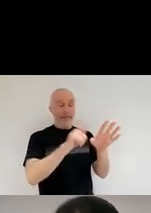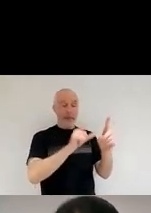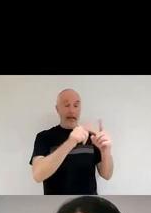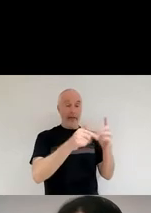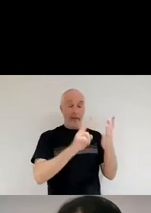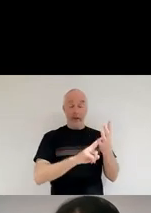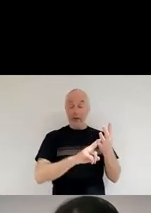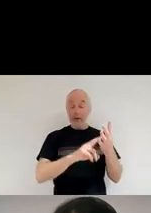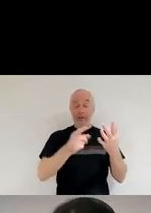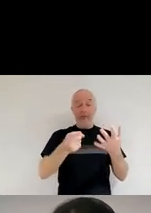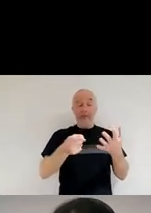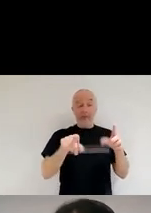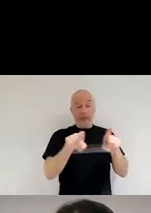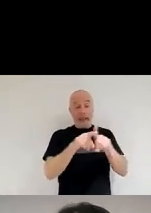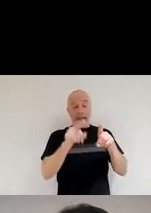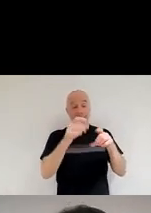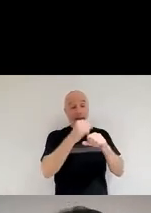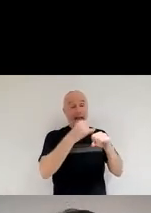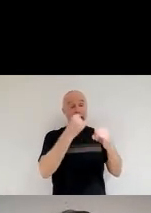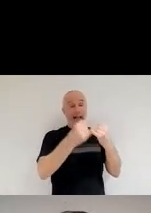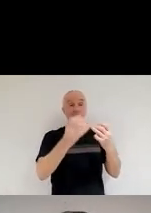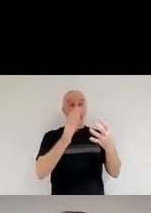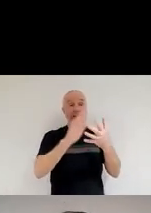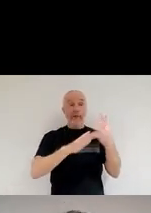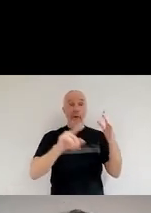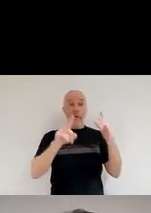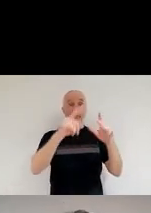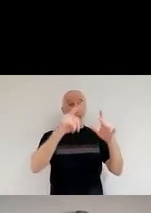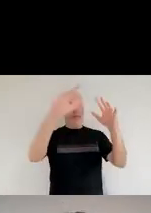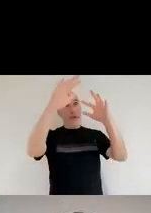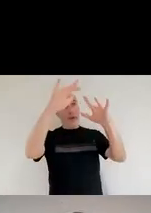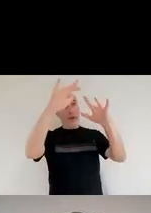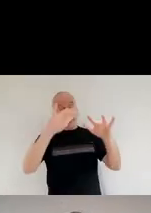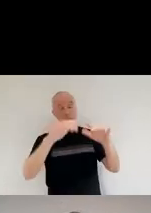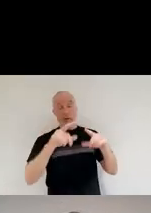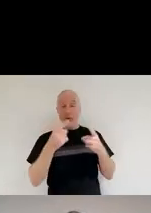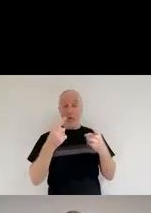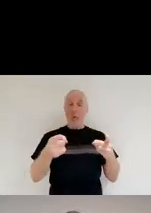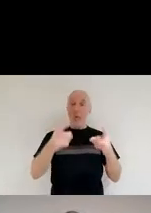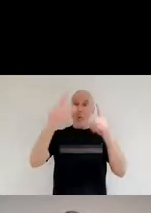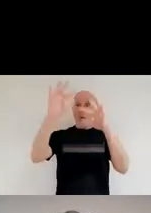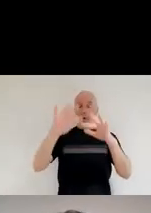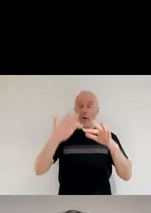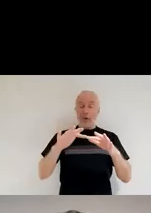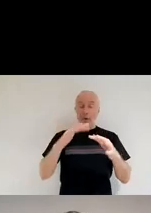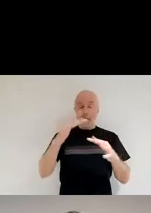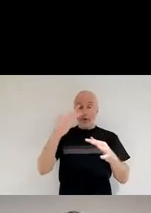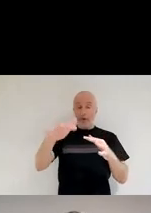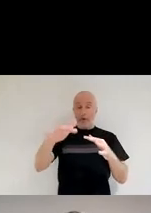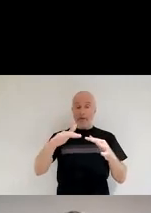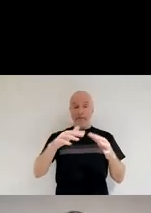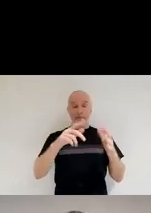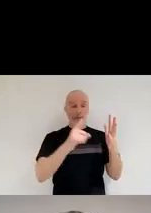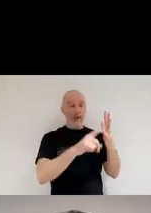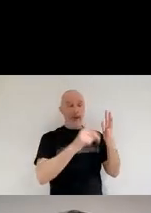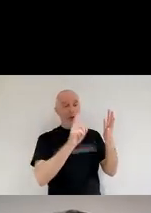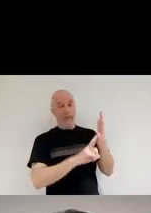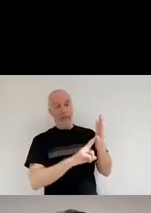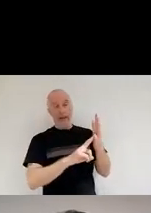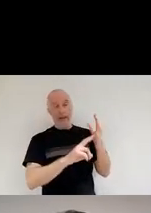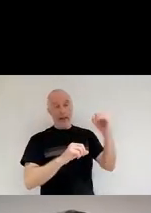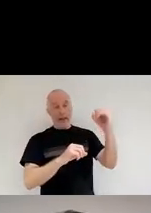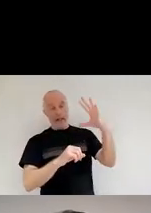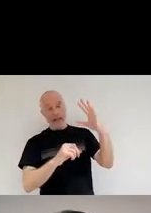they form in the dust springs or dust springs themselves, they are able to take those UV light, the